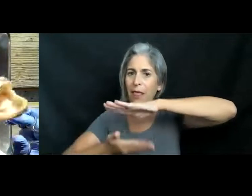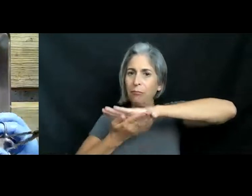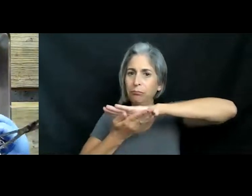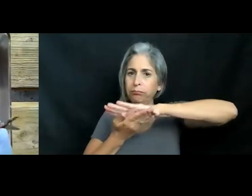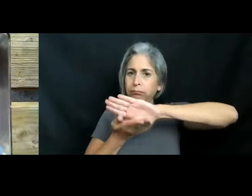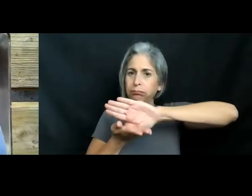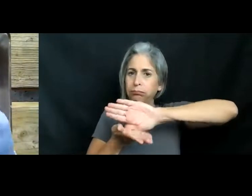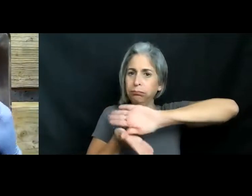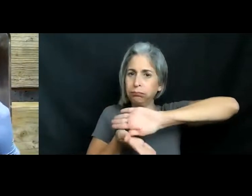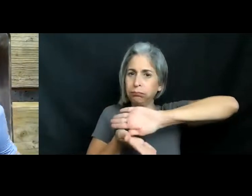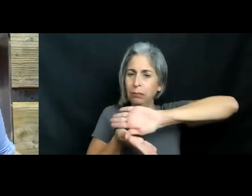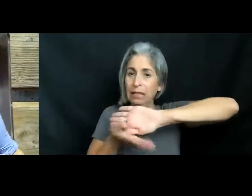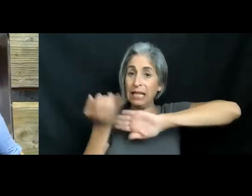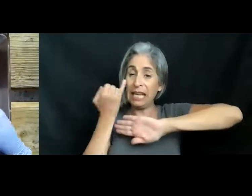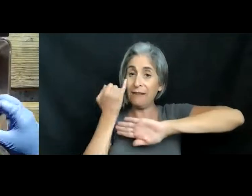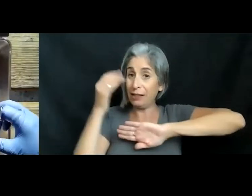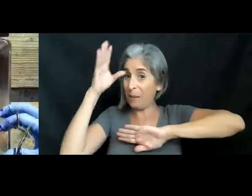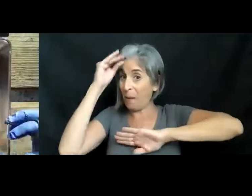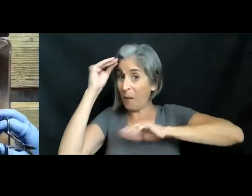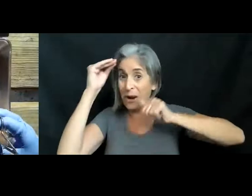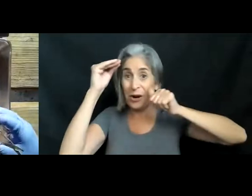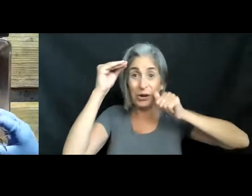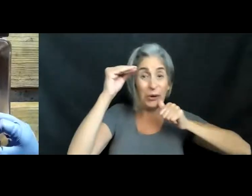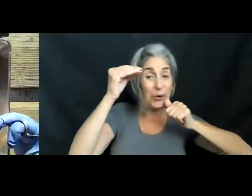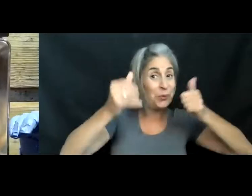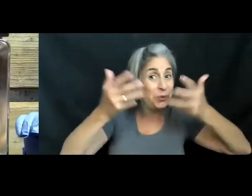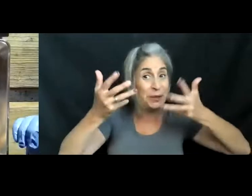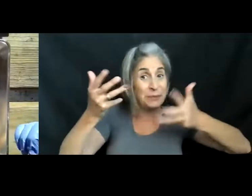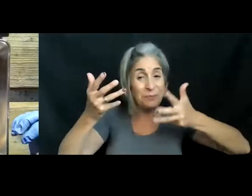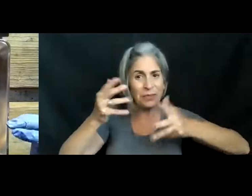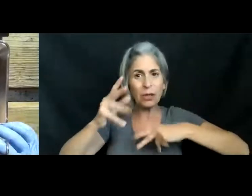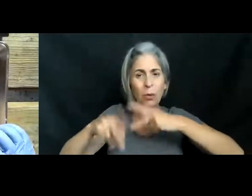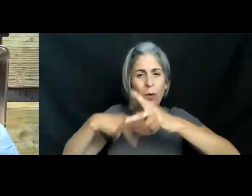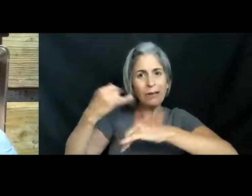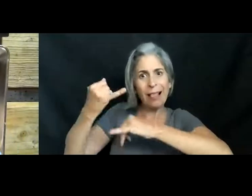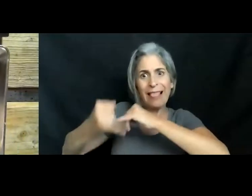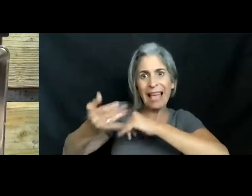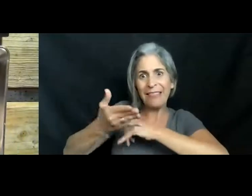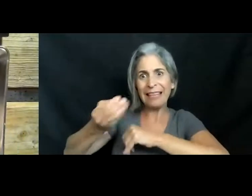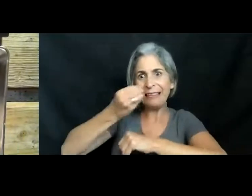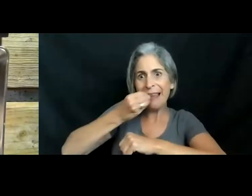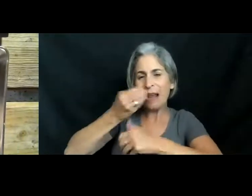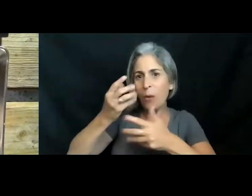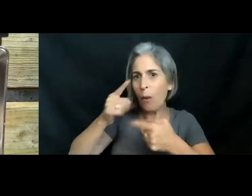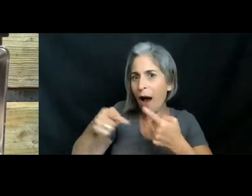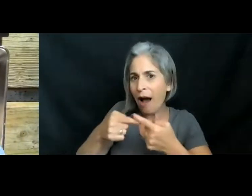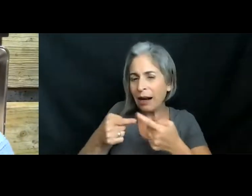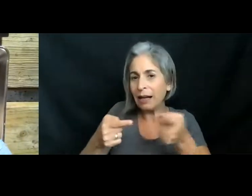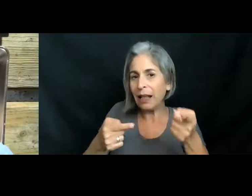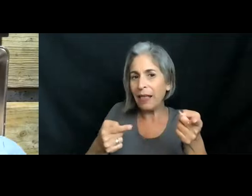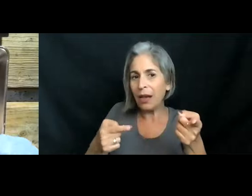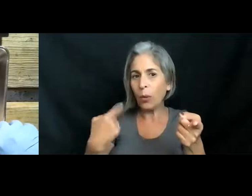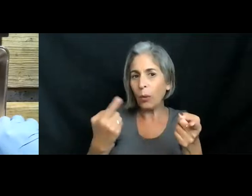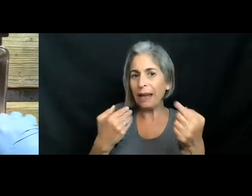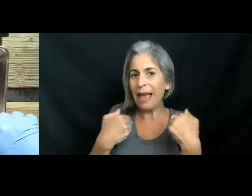up, see if we can figure out if it is a little boy or a little girl and figure out what its last meal is. So back here, we actually